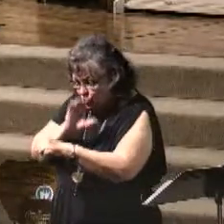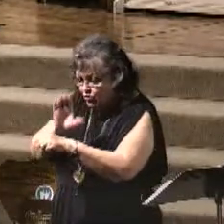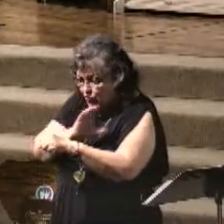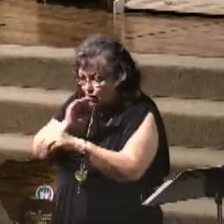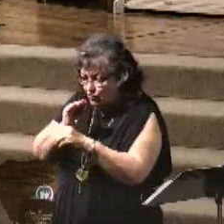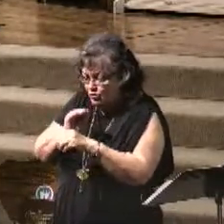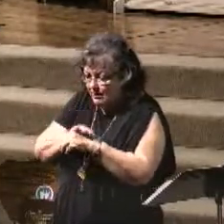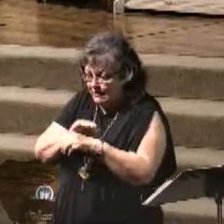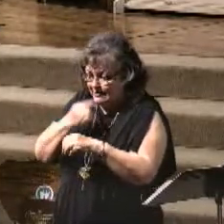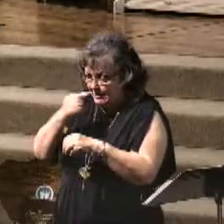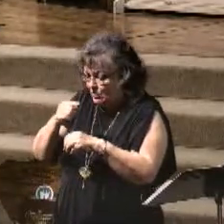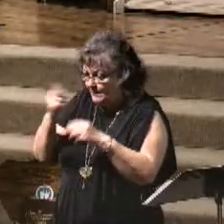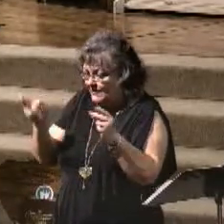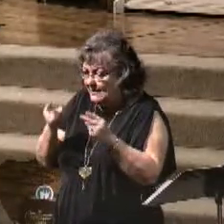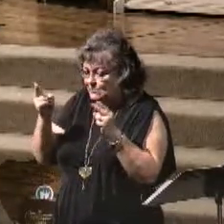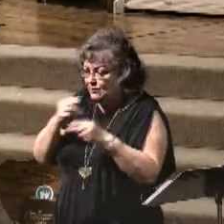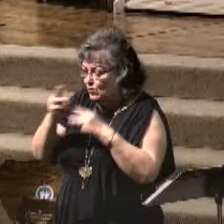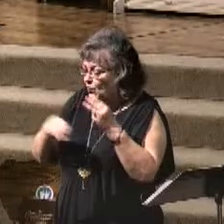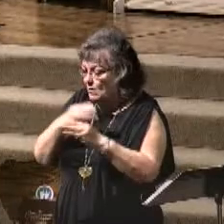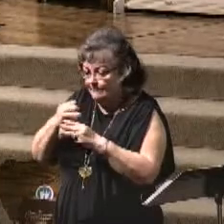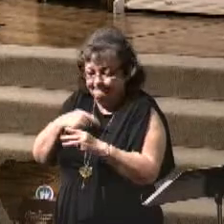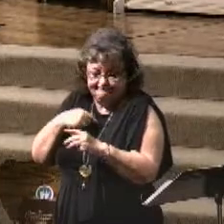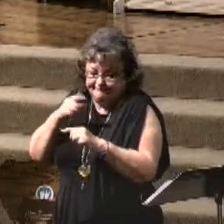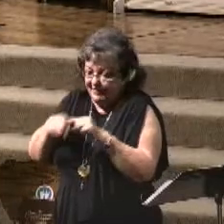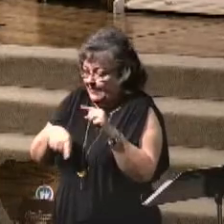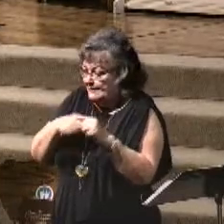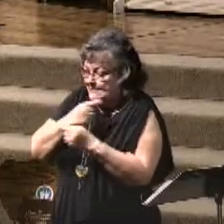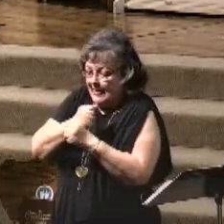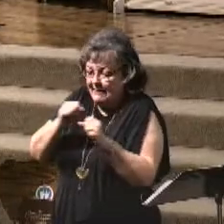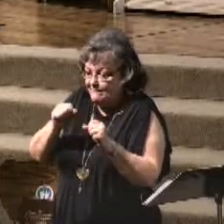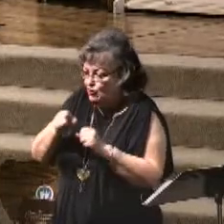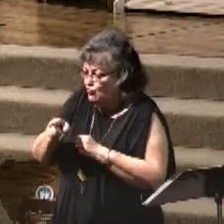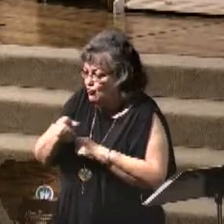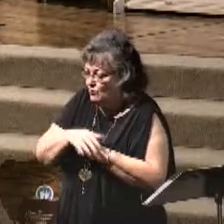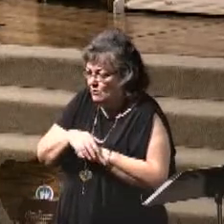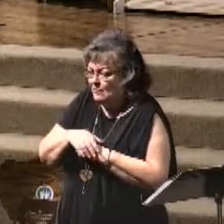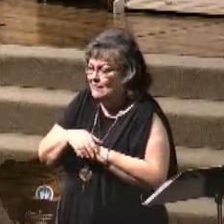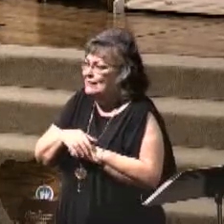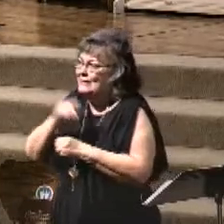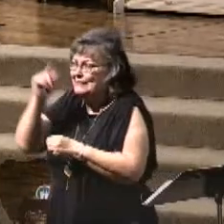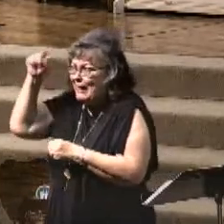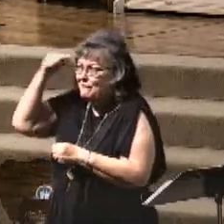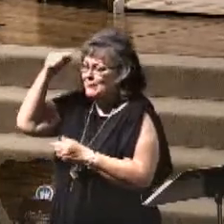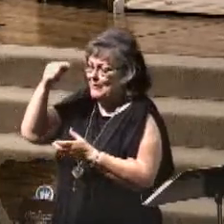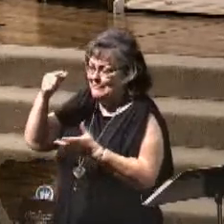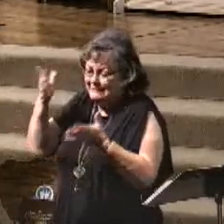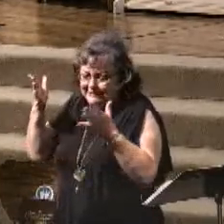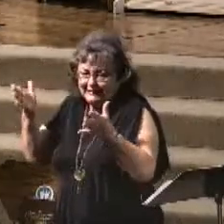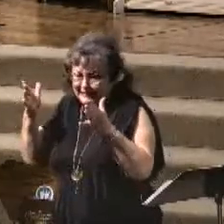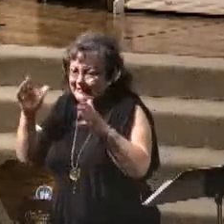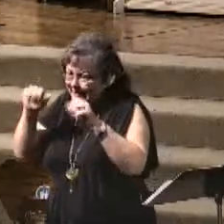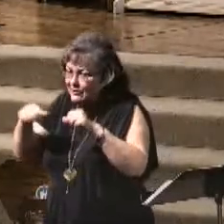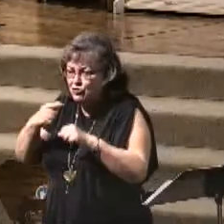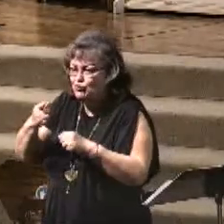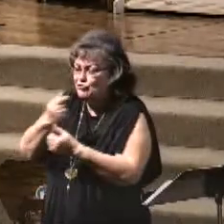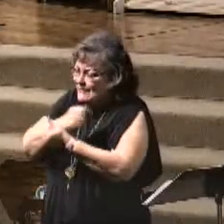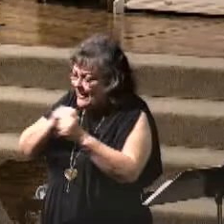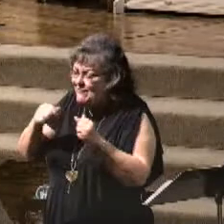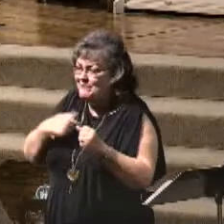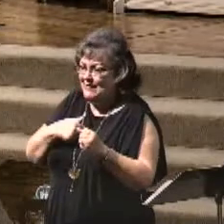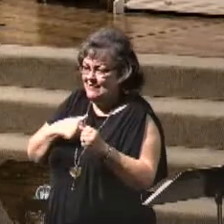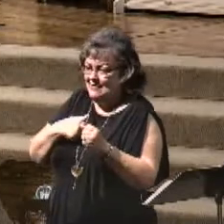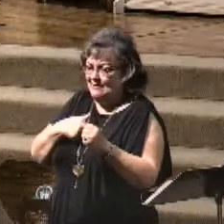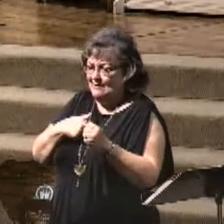tell you about the history of the world, but I can't save you. Government, government, can you save me?